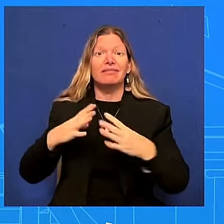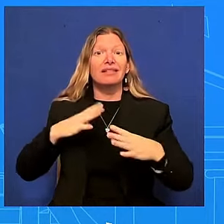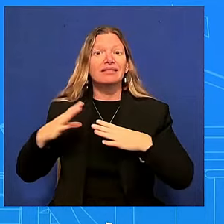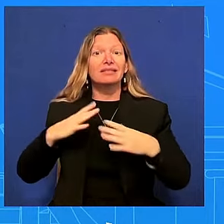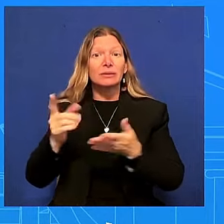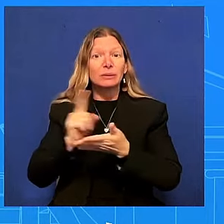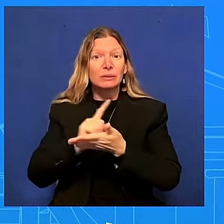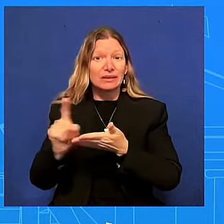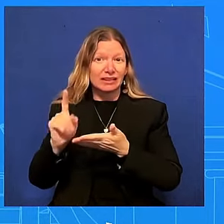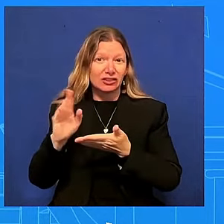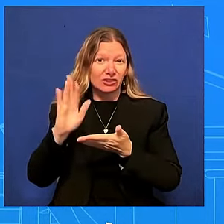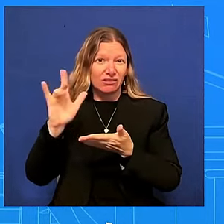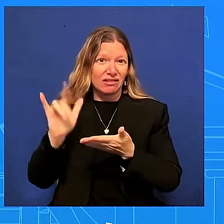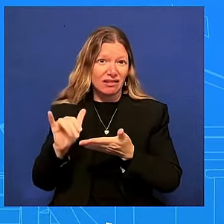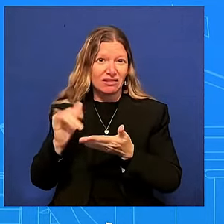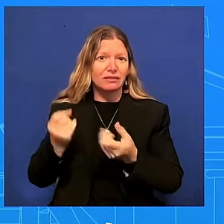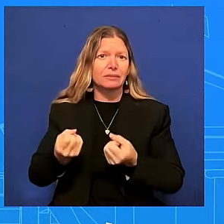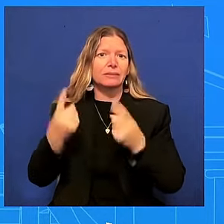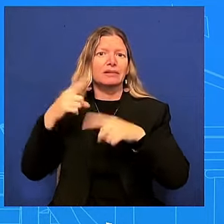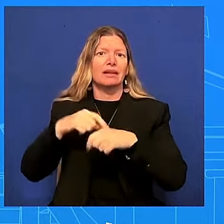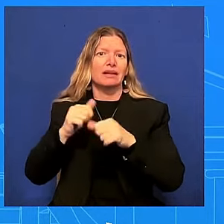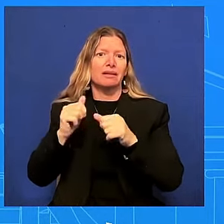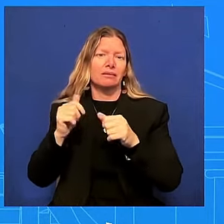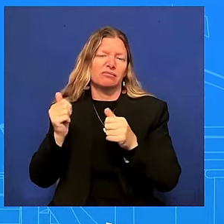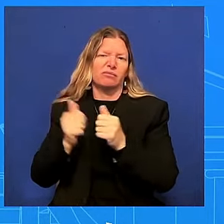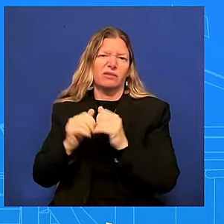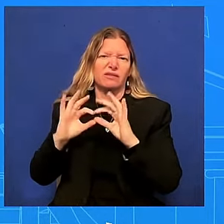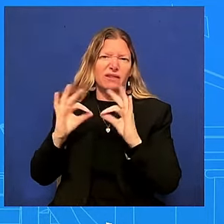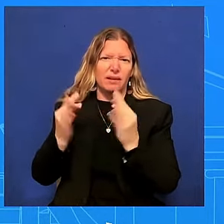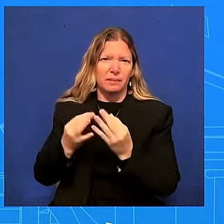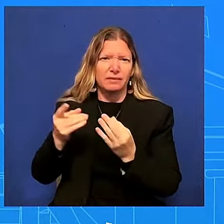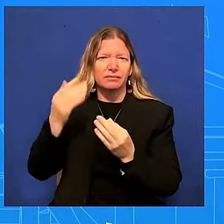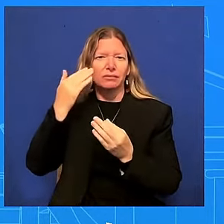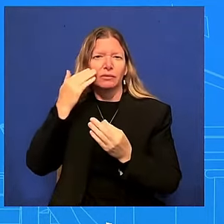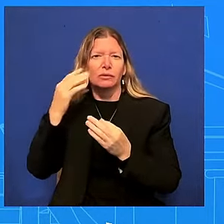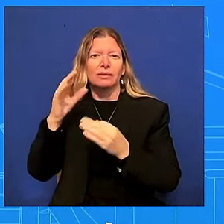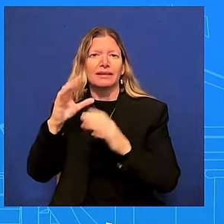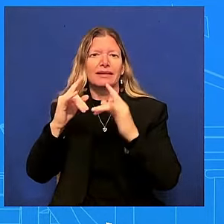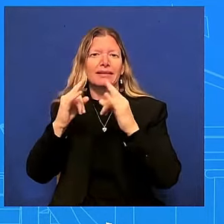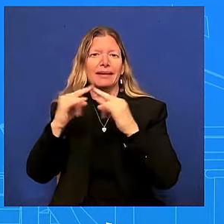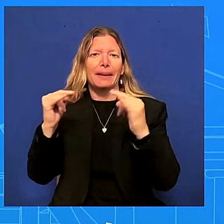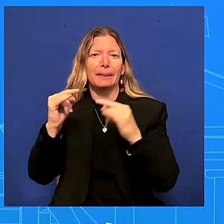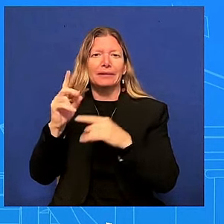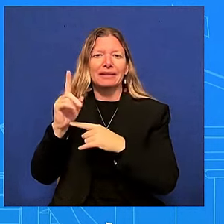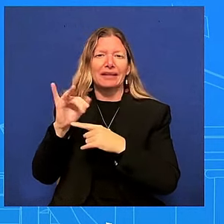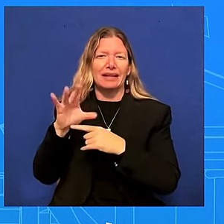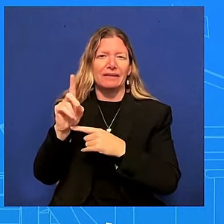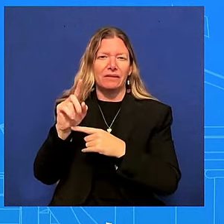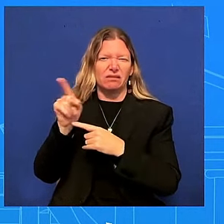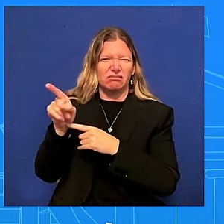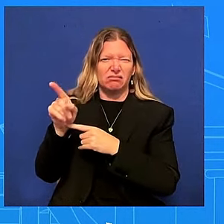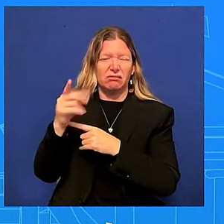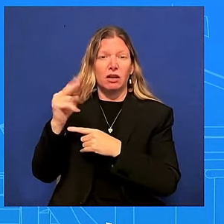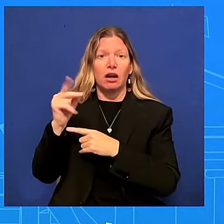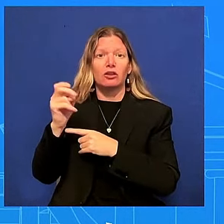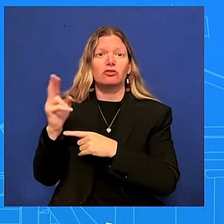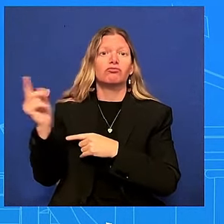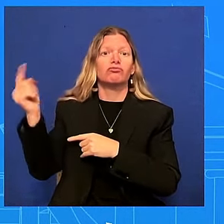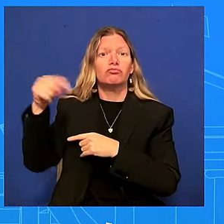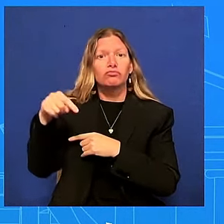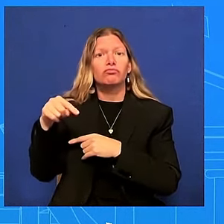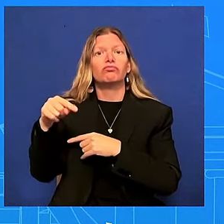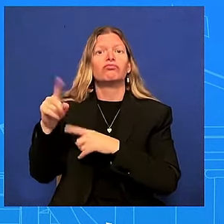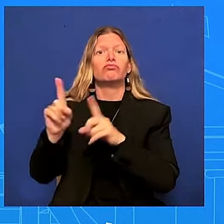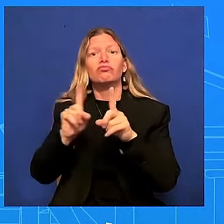at camp david uh hunter came back with him and walked with him into uh into um into that